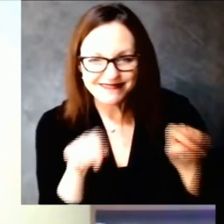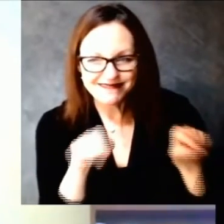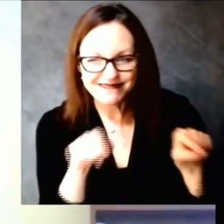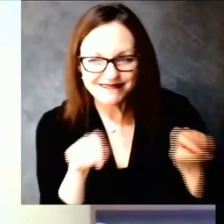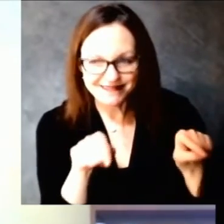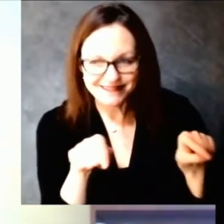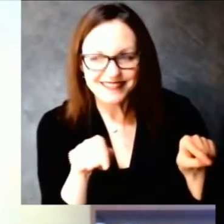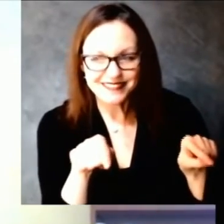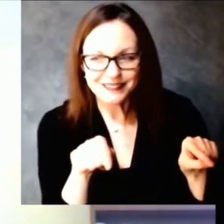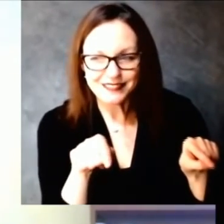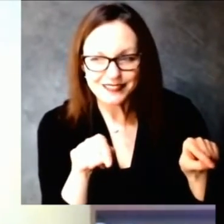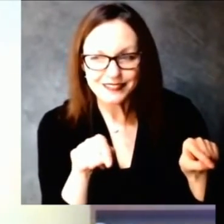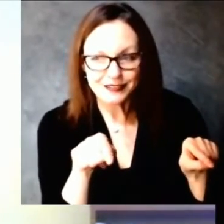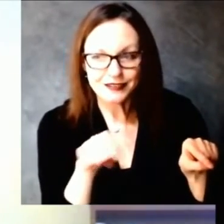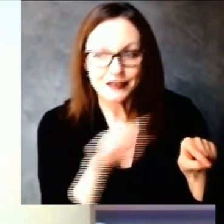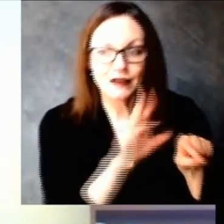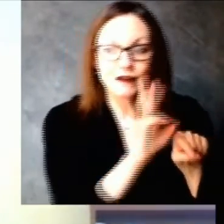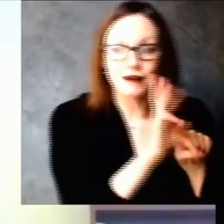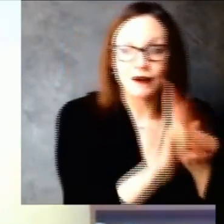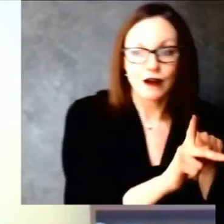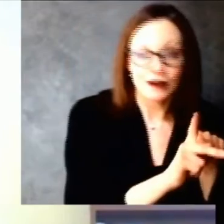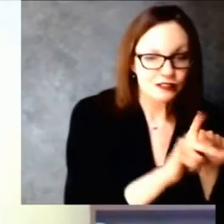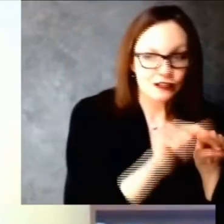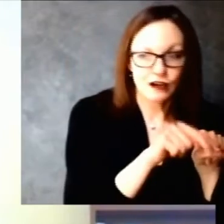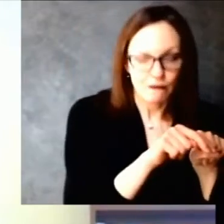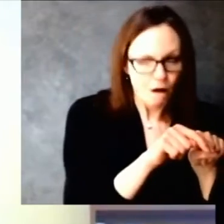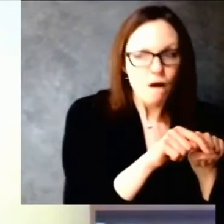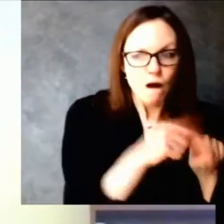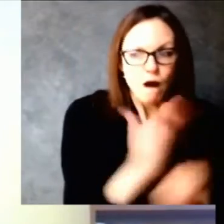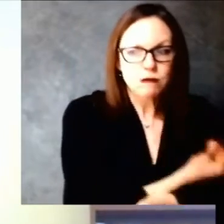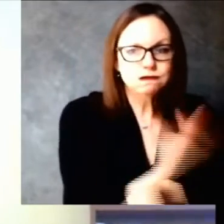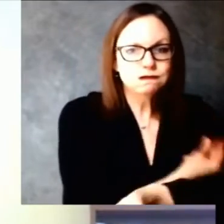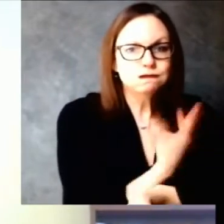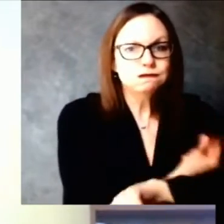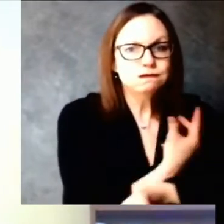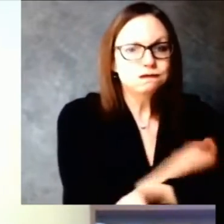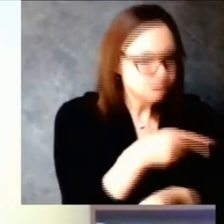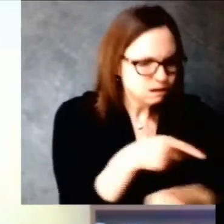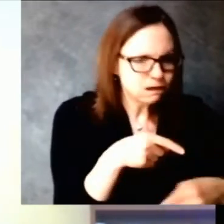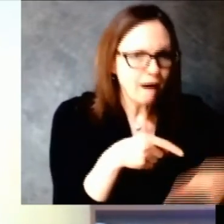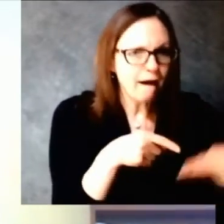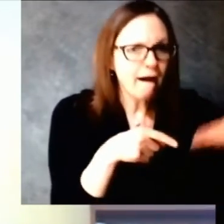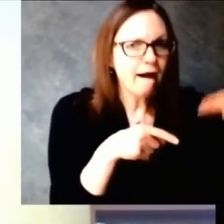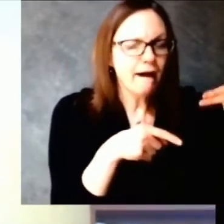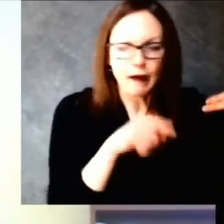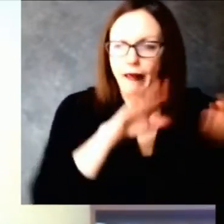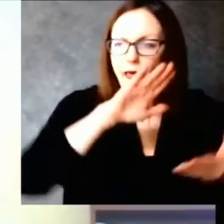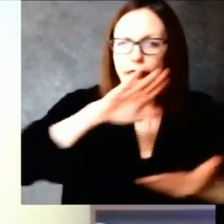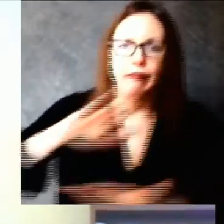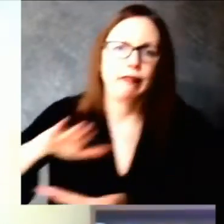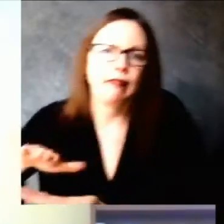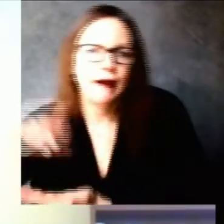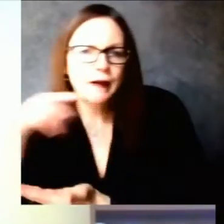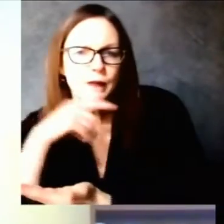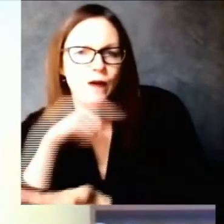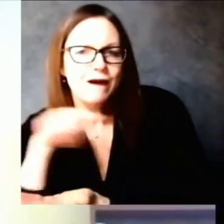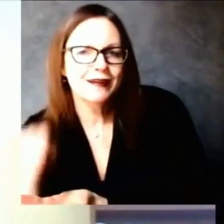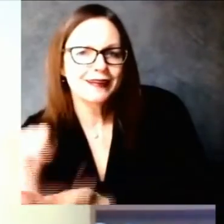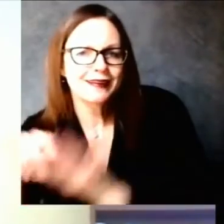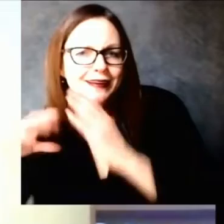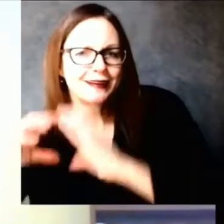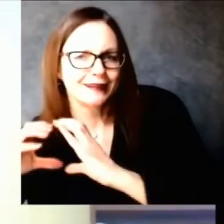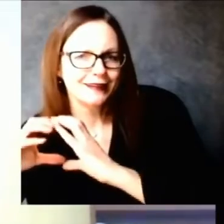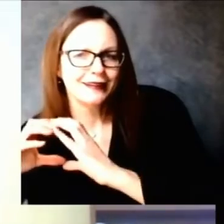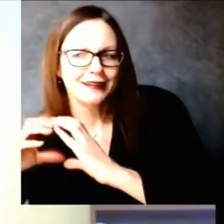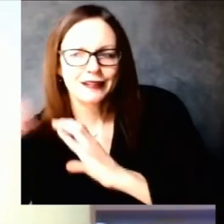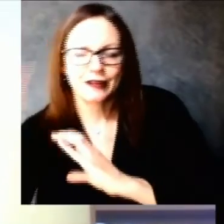so that allocation formula is certainly one of the things that we are doing another thing we're doing is making sure we're counting the